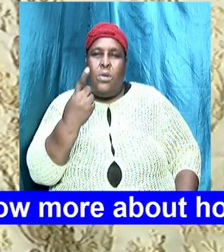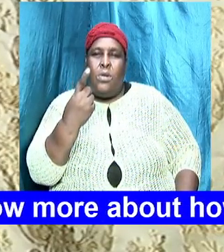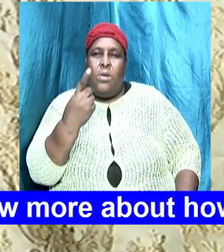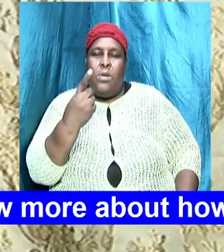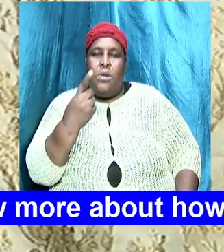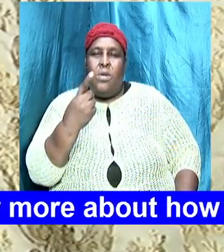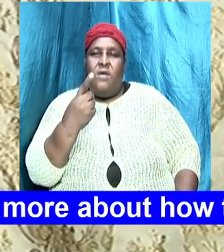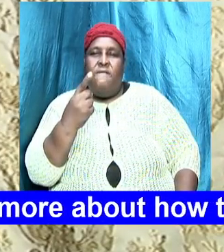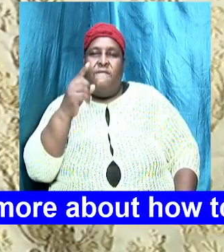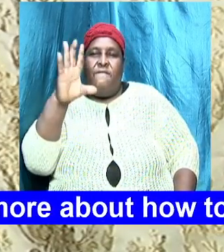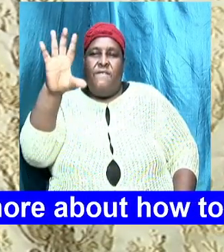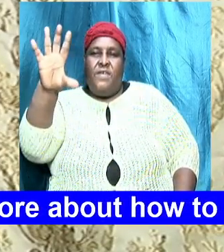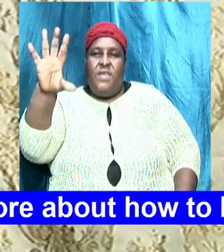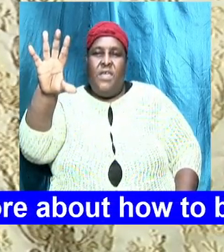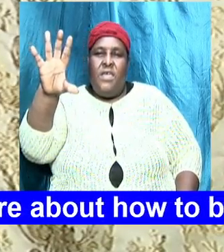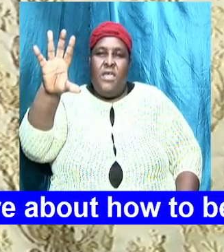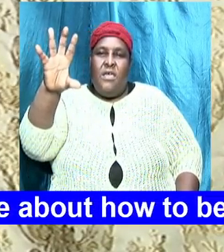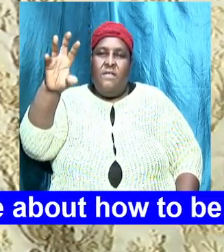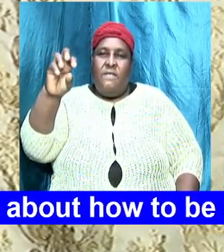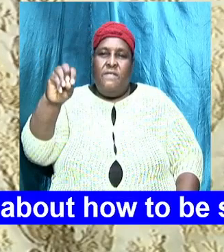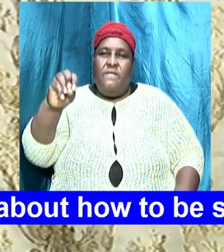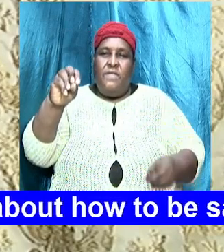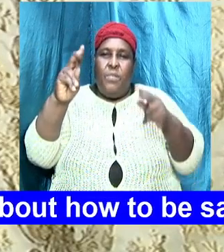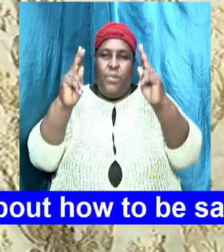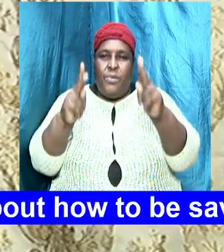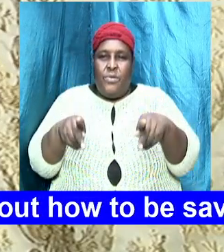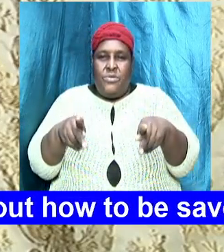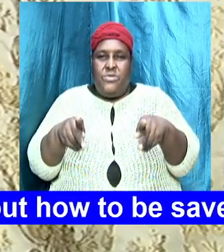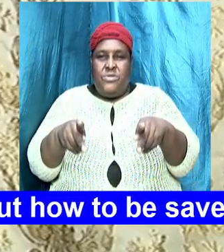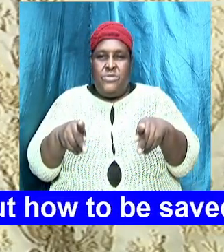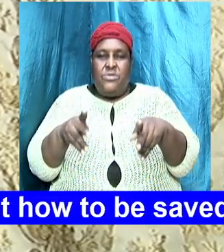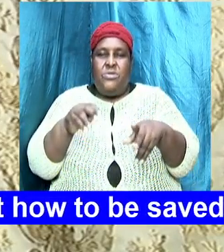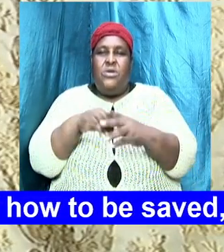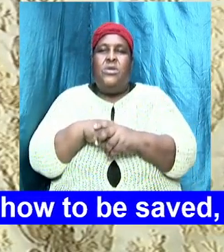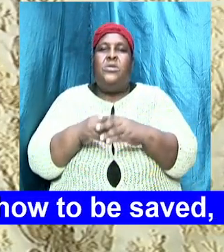50 persons in the service and